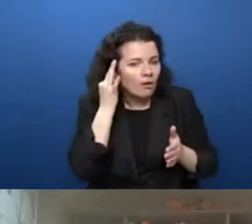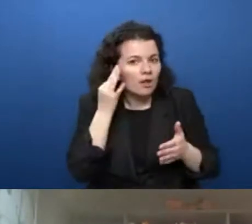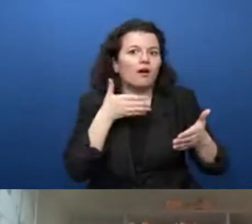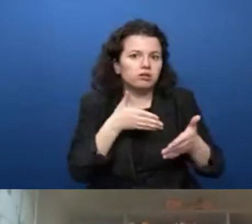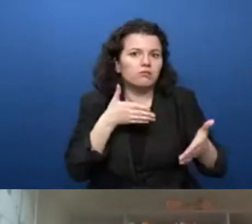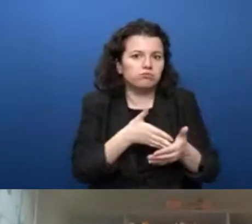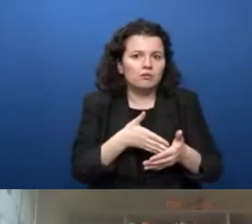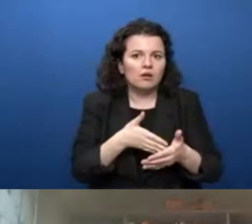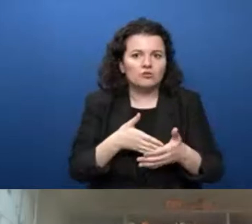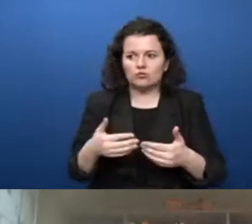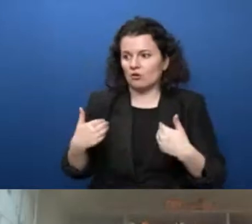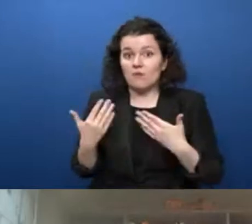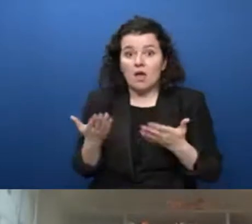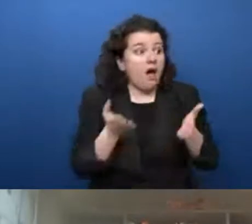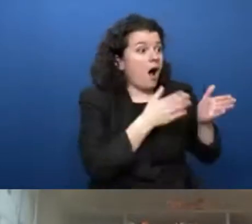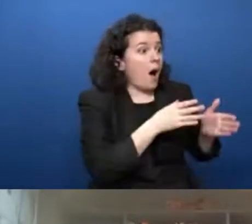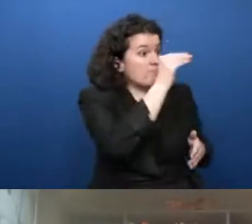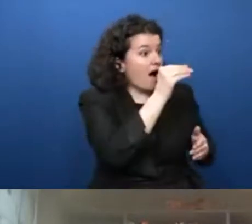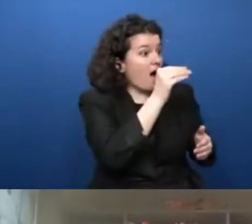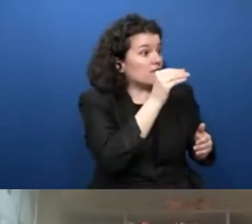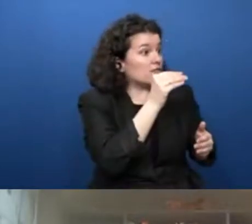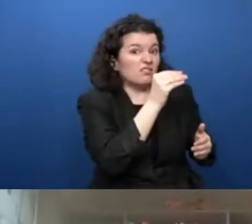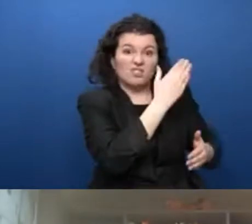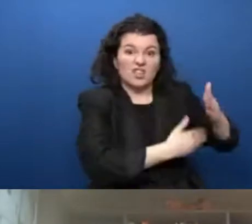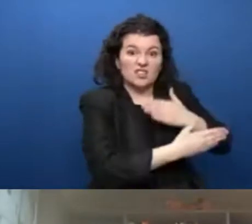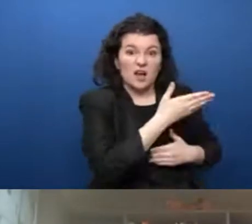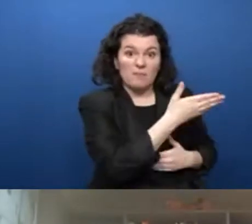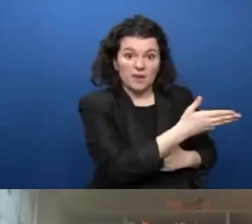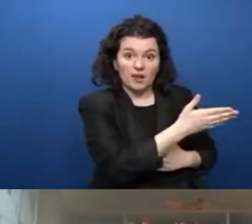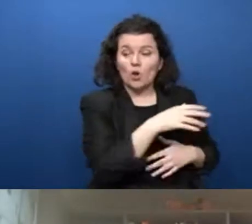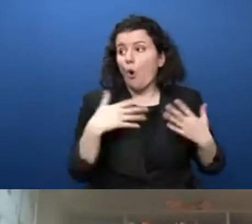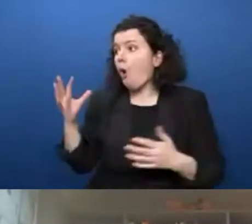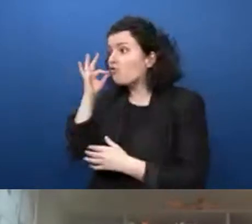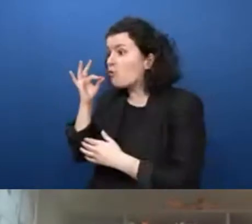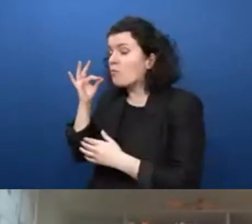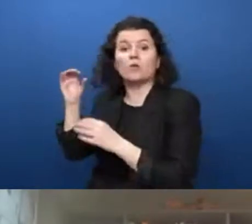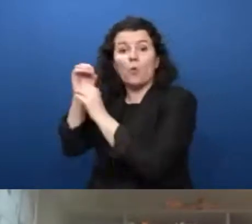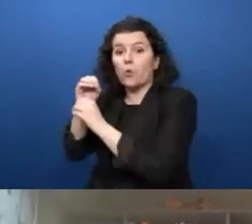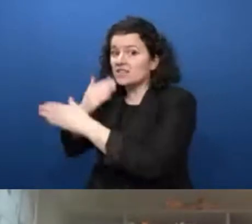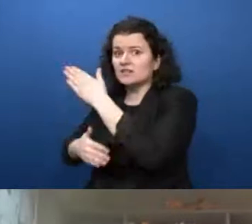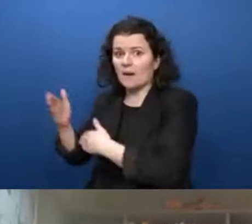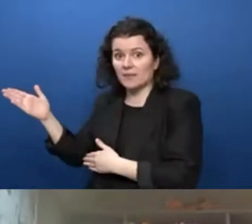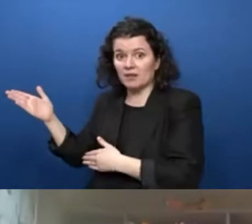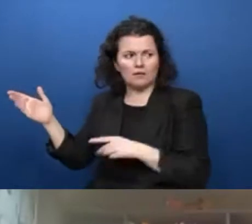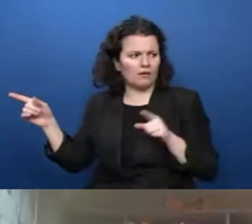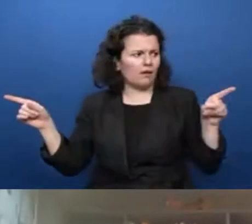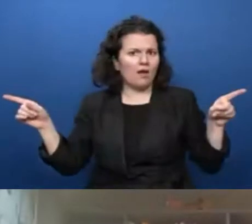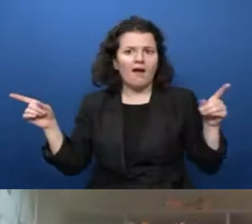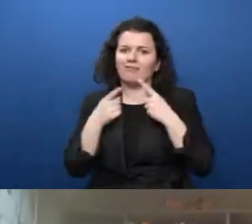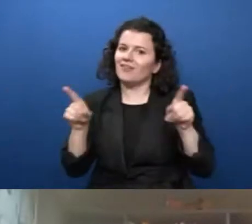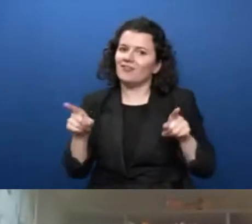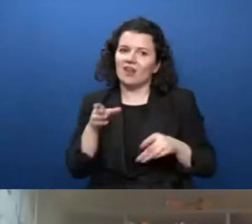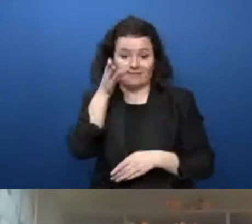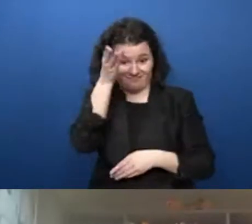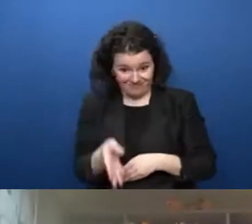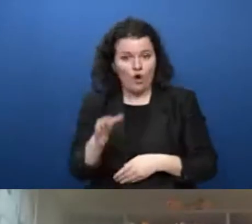than a man with a disability or a woman without a disability. accessibility. Third key concept here is accessibility